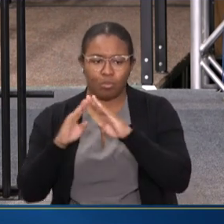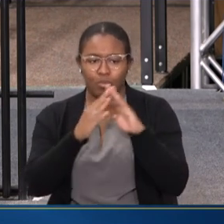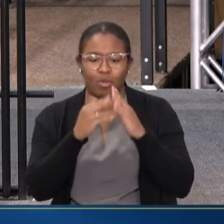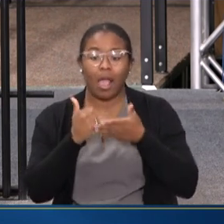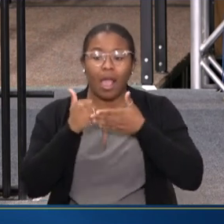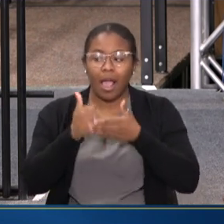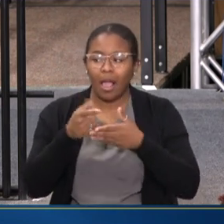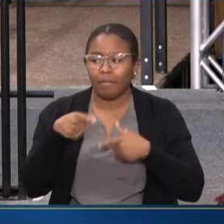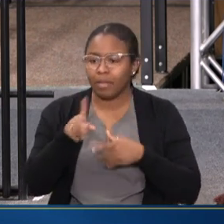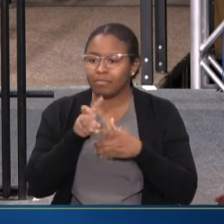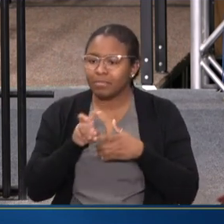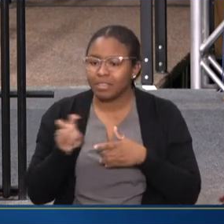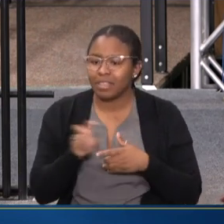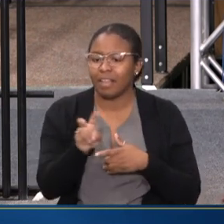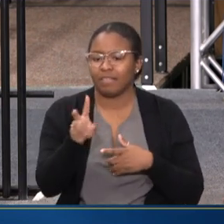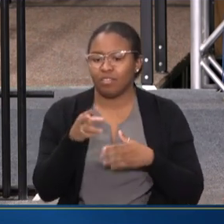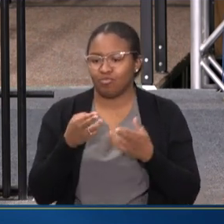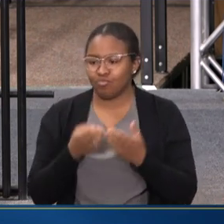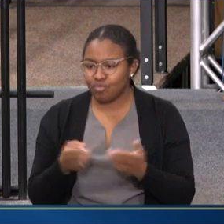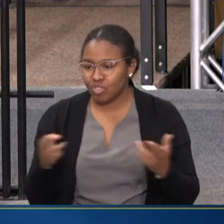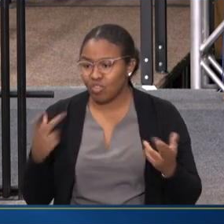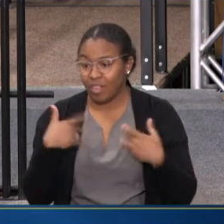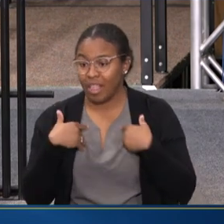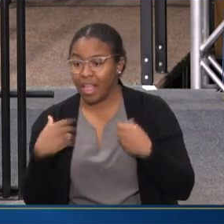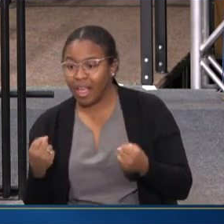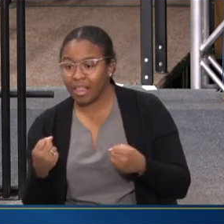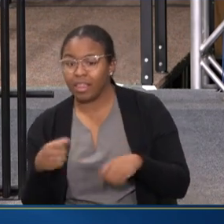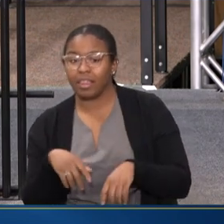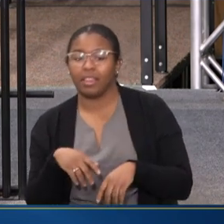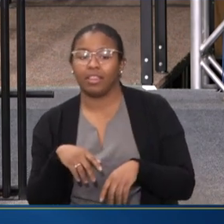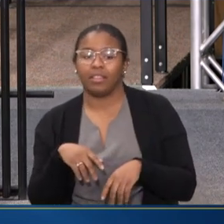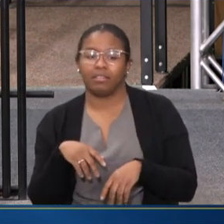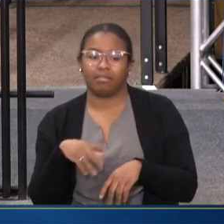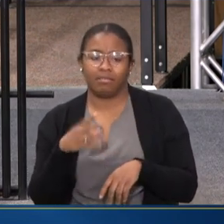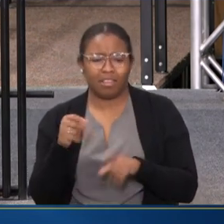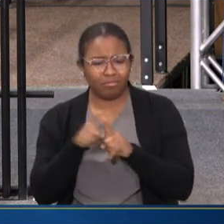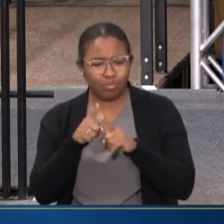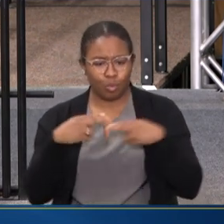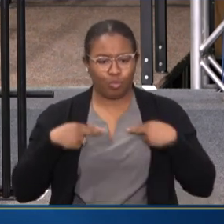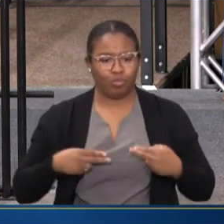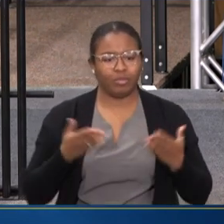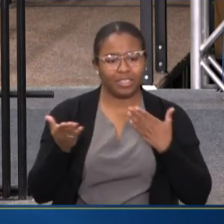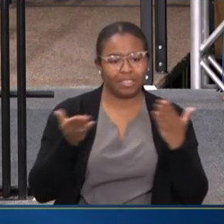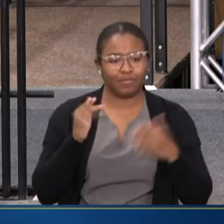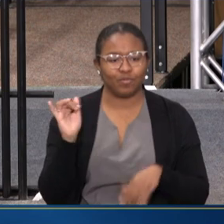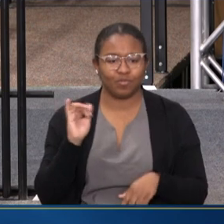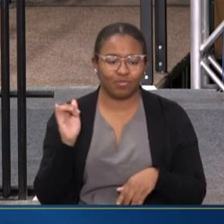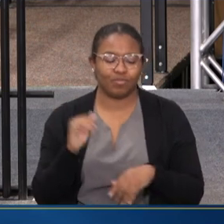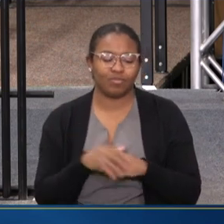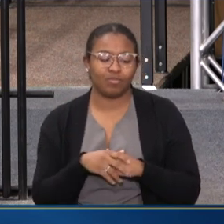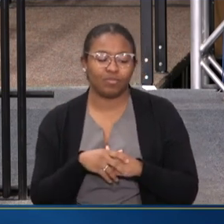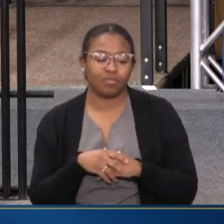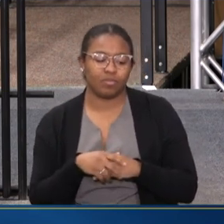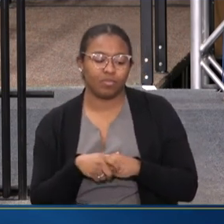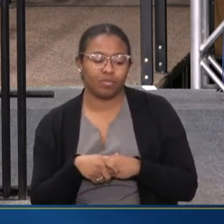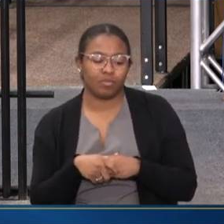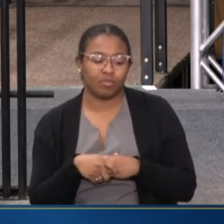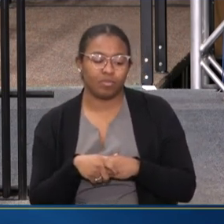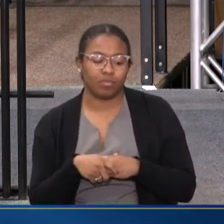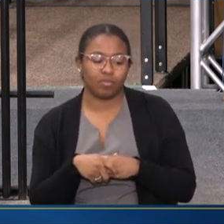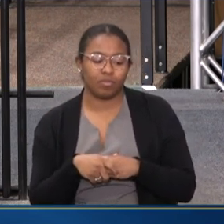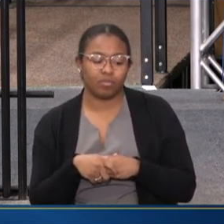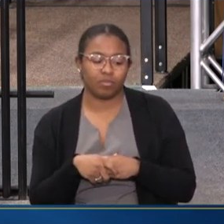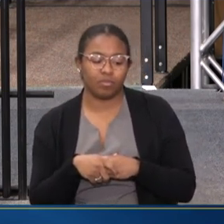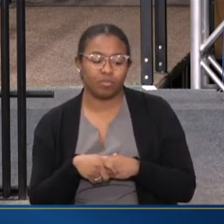THEM TO NAVIGATE THE RESOURCES ON THE HEALTH SIDE, AND ALSO ON THE HUMAN SERVICES SIDE, BUT ALSO